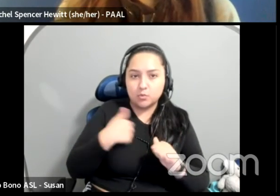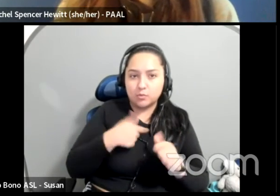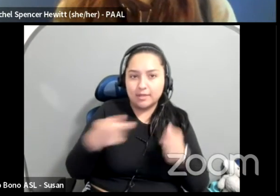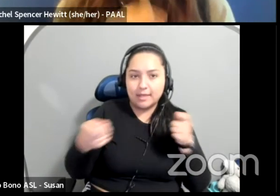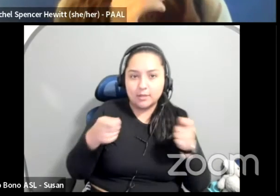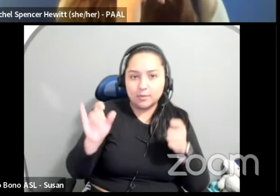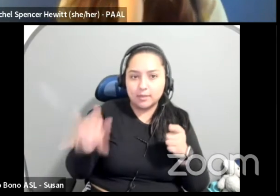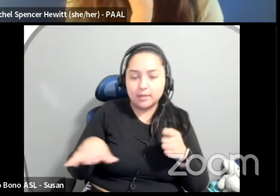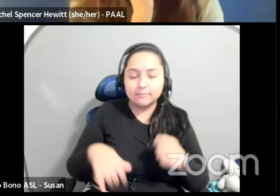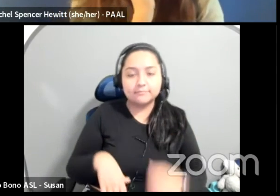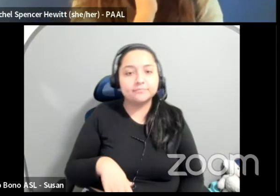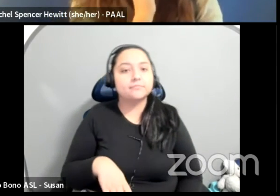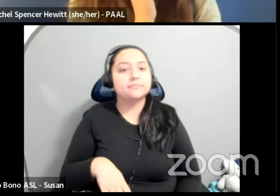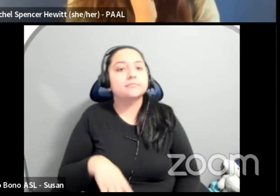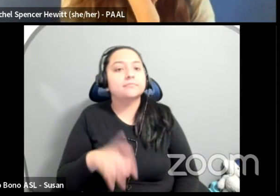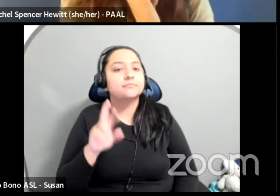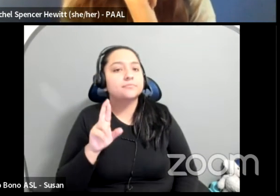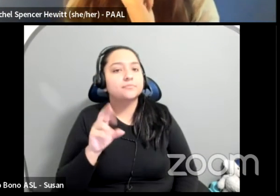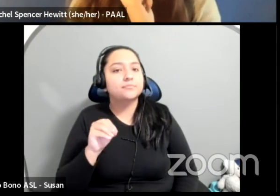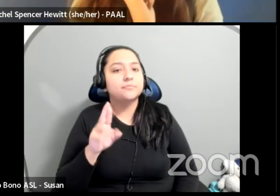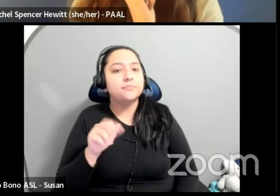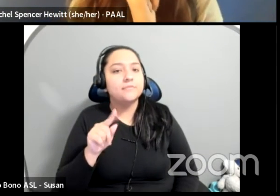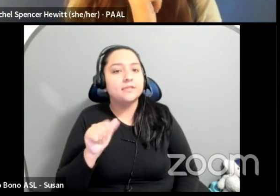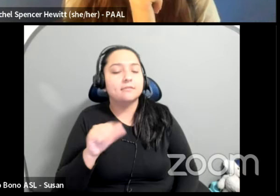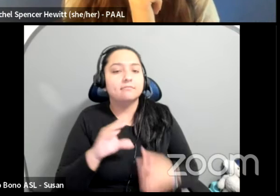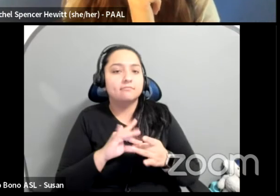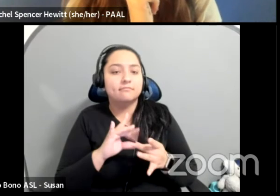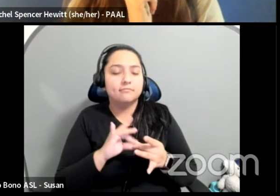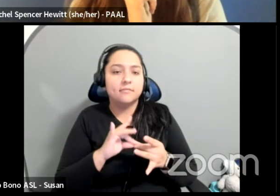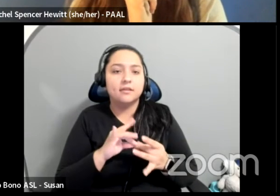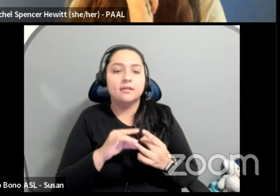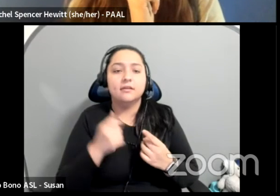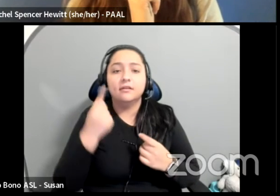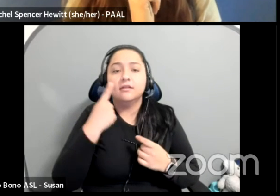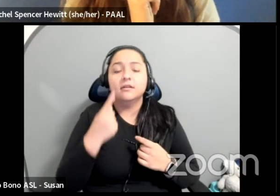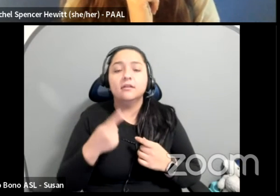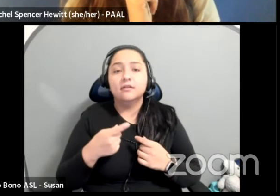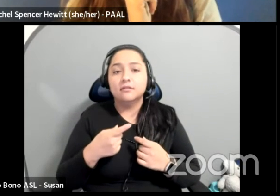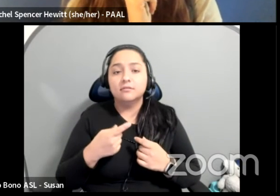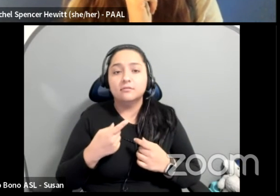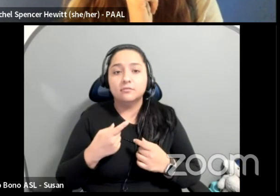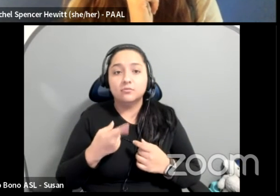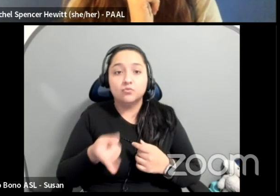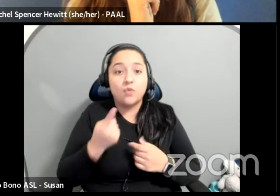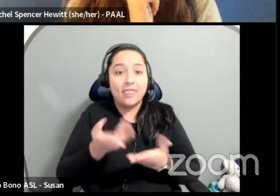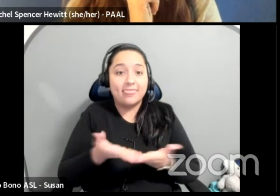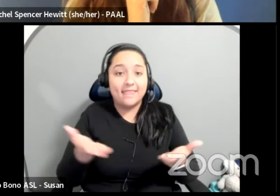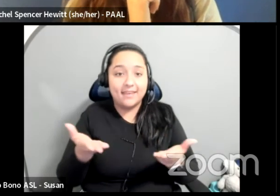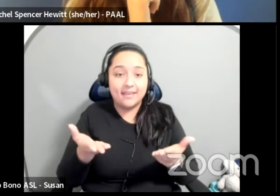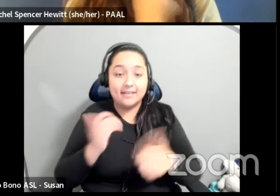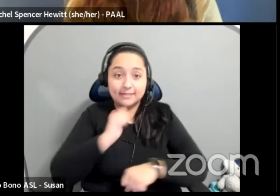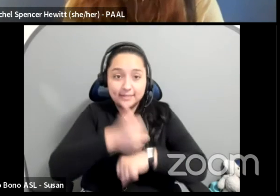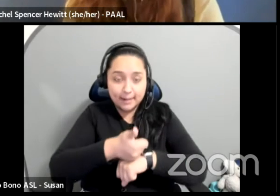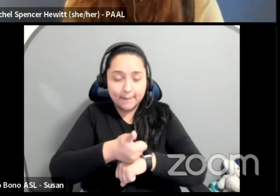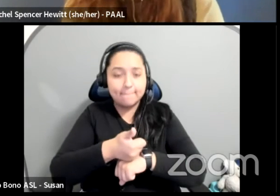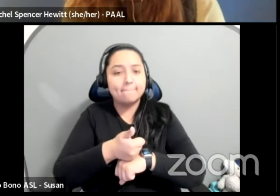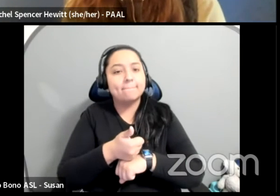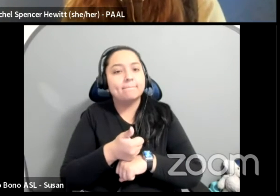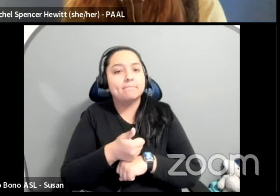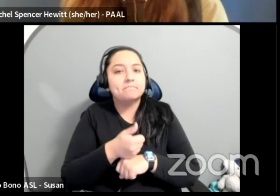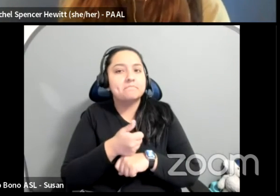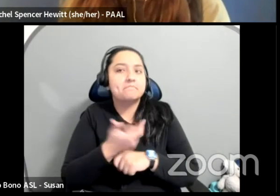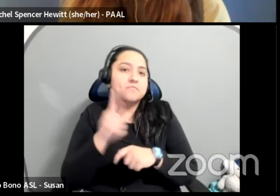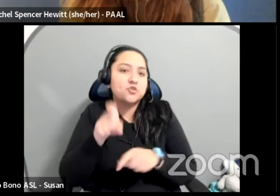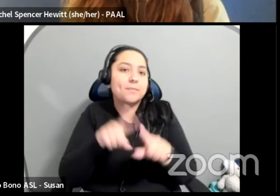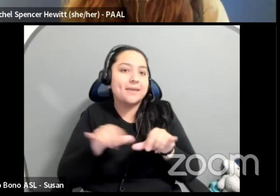I think that, so a thing that I say is the way that you do one thing is the way you do all the things. So I think that this is another one of these